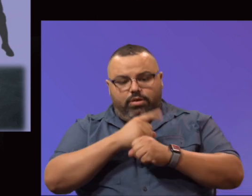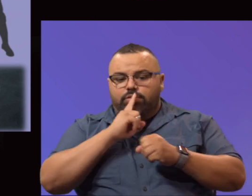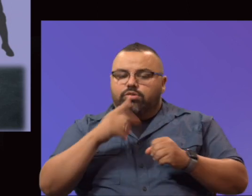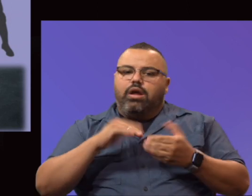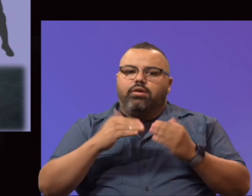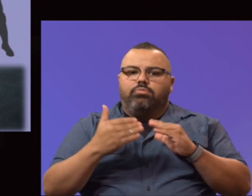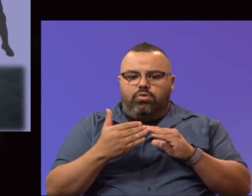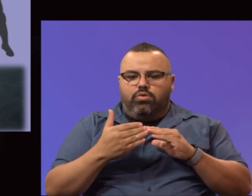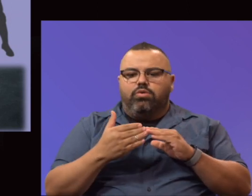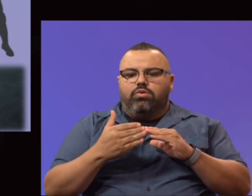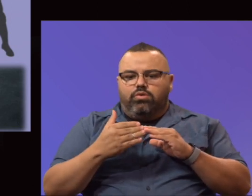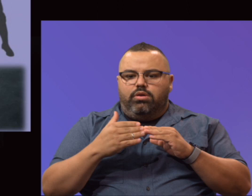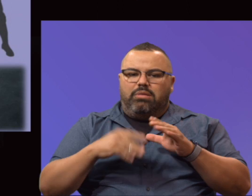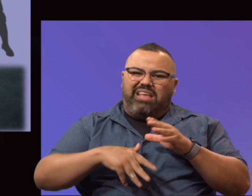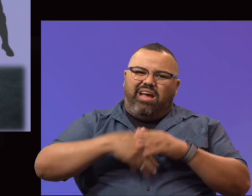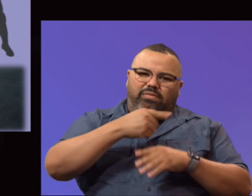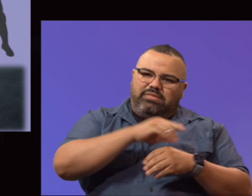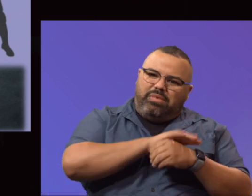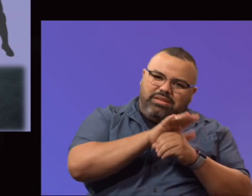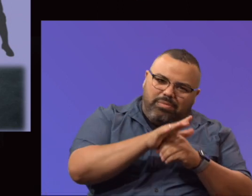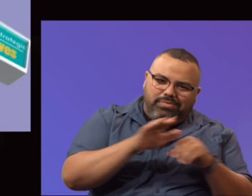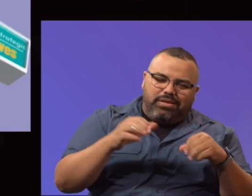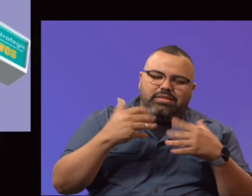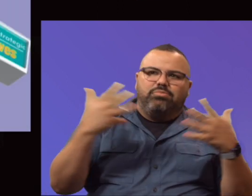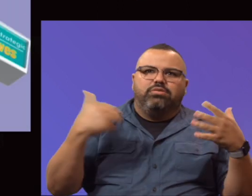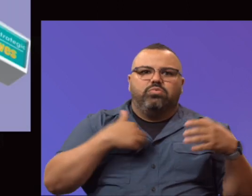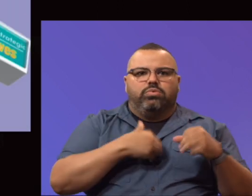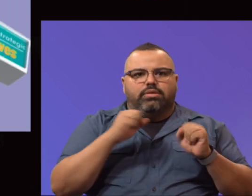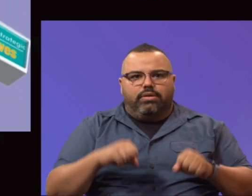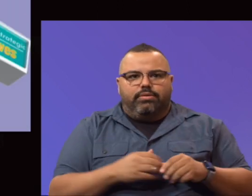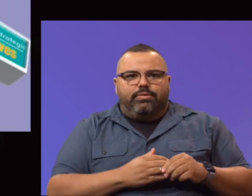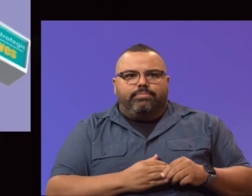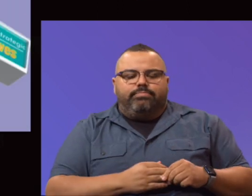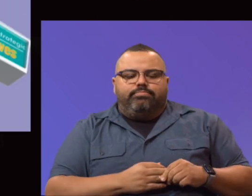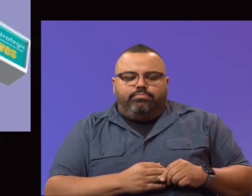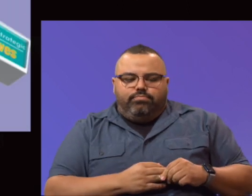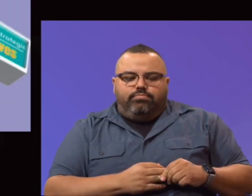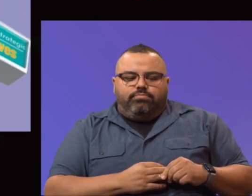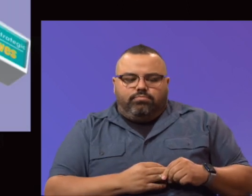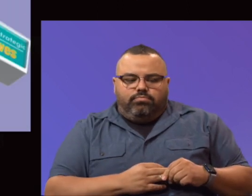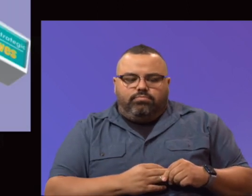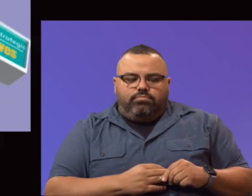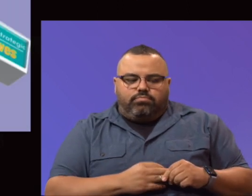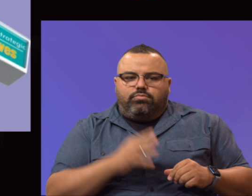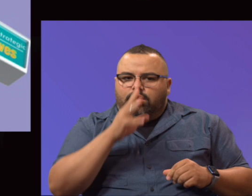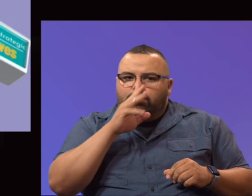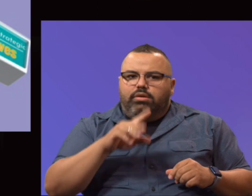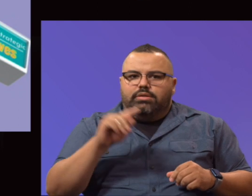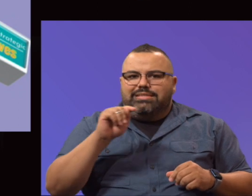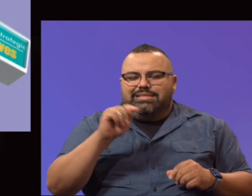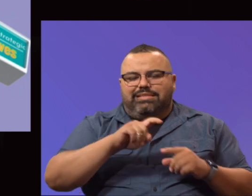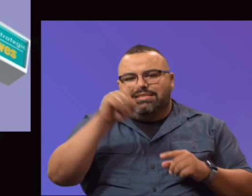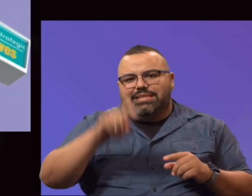community comes out of this pandemic as well as we possibly can. Let's talk a little bit about the Texas Workforce